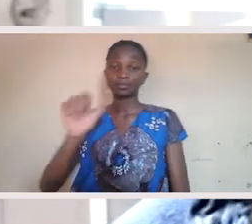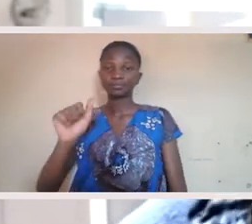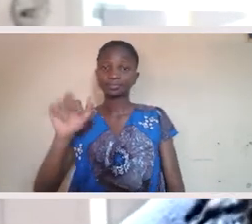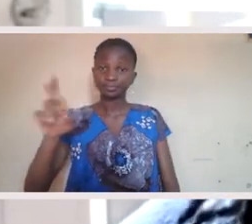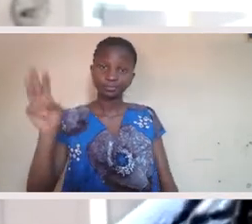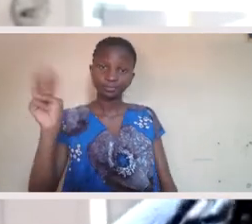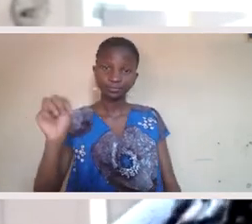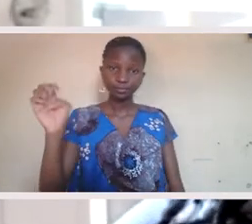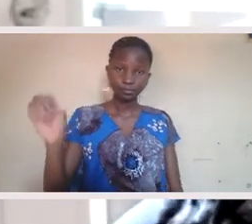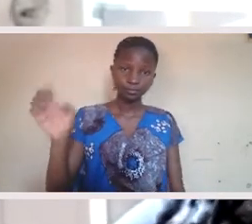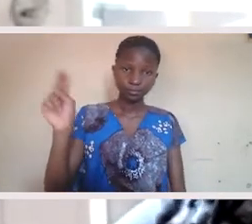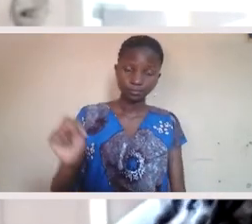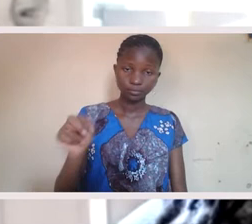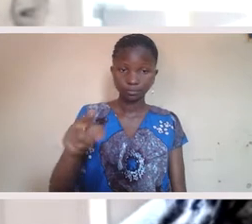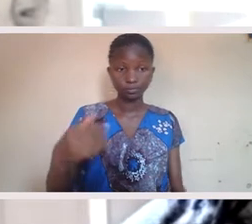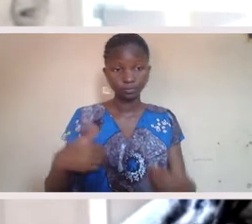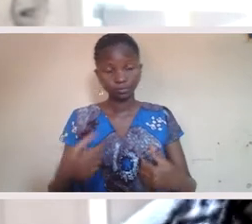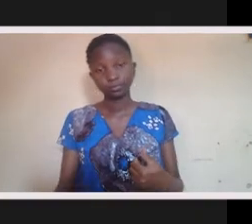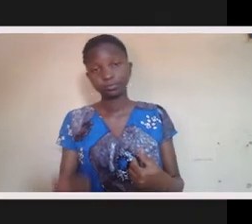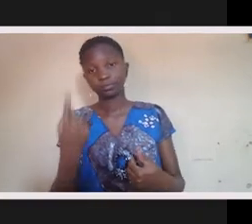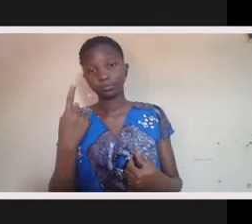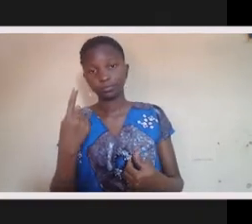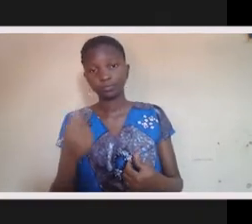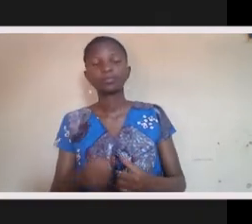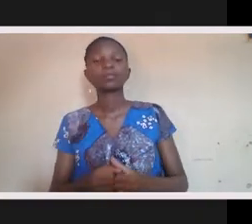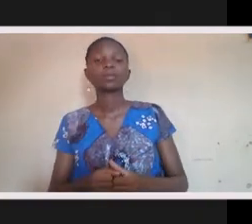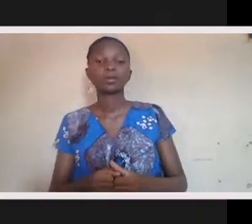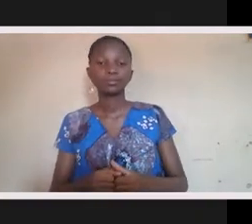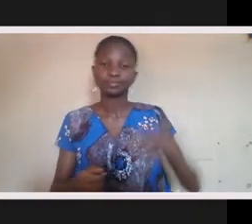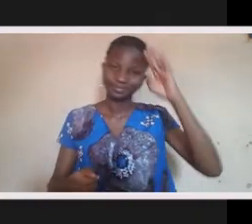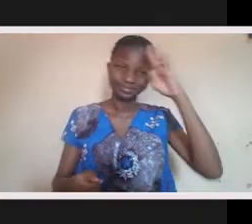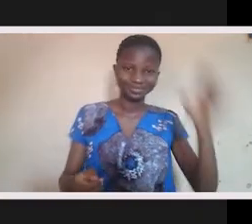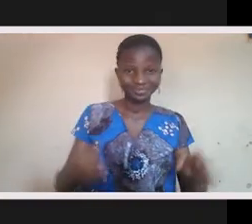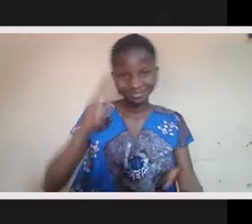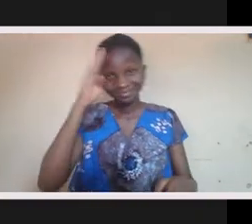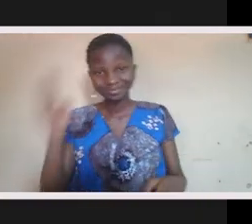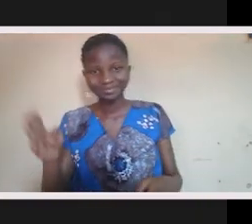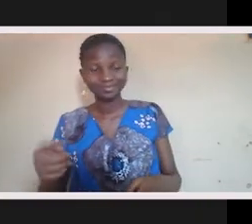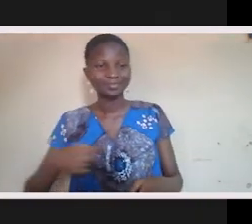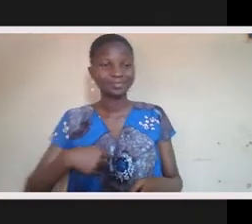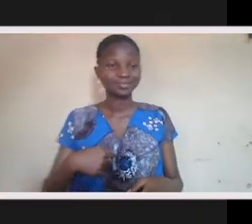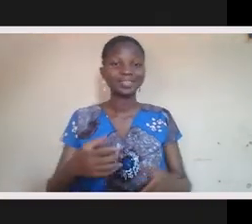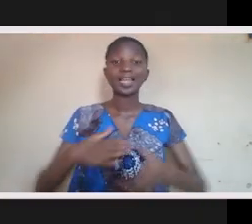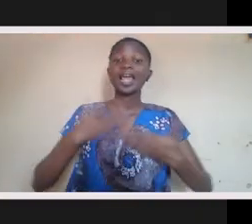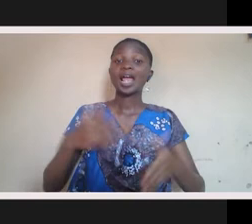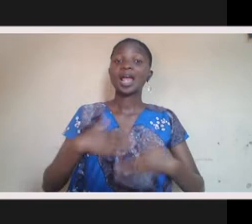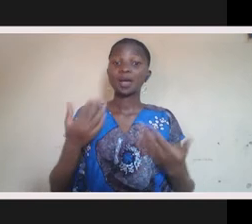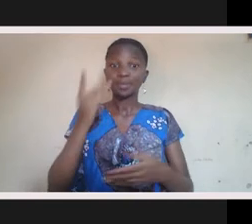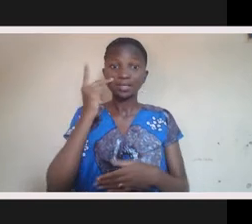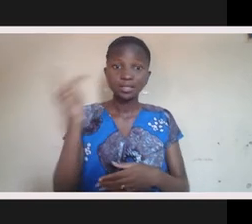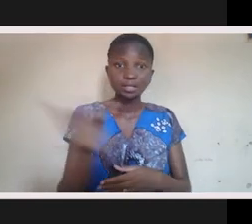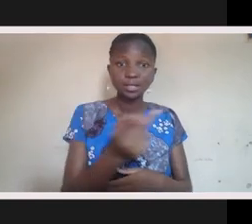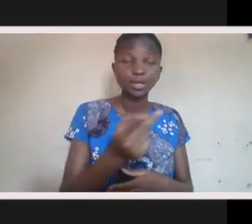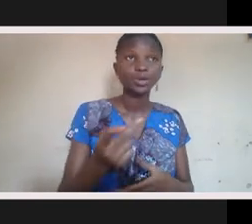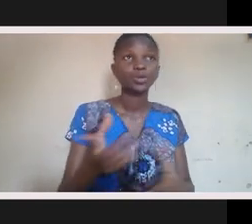Carmen, did you have a question or a thought? Hi, guys. Hi. Thank you. I'm so sorry. I'm driving. I would love to see, be on